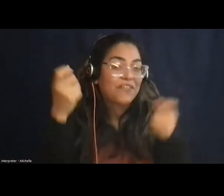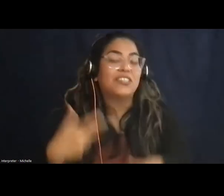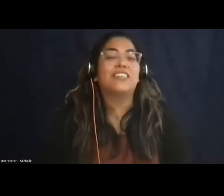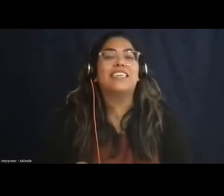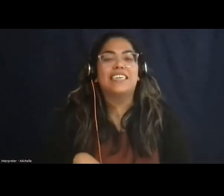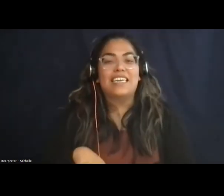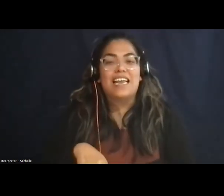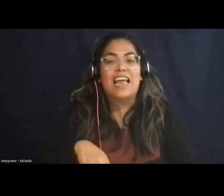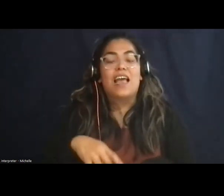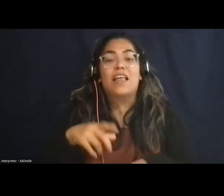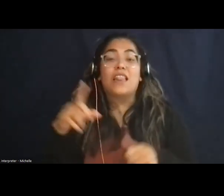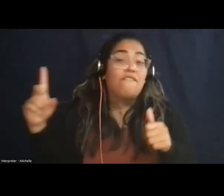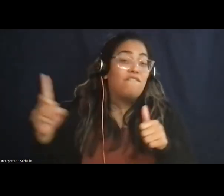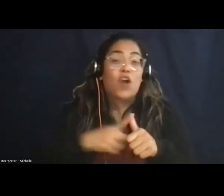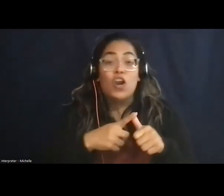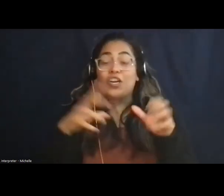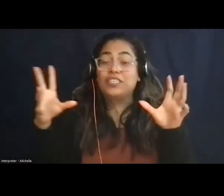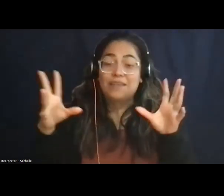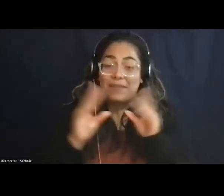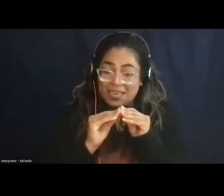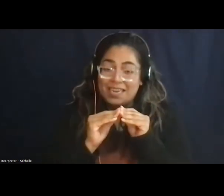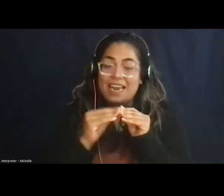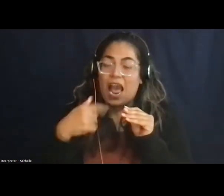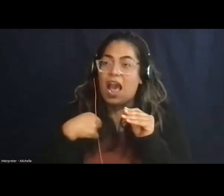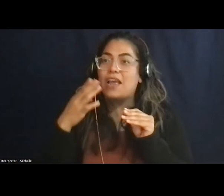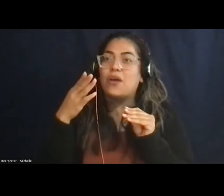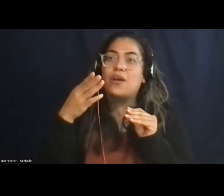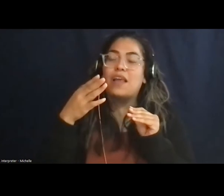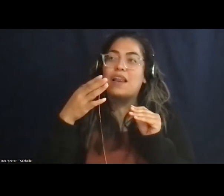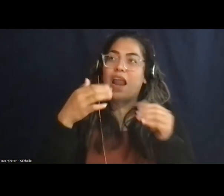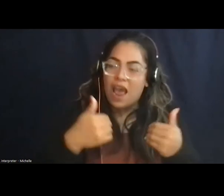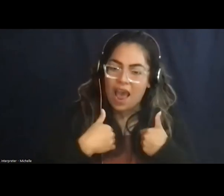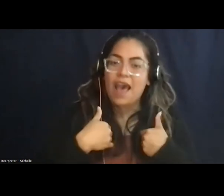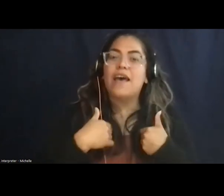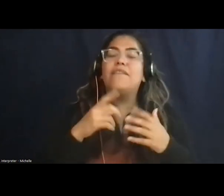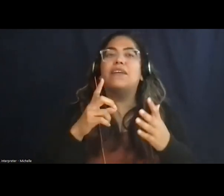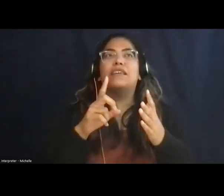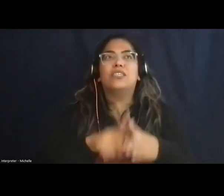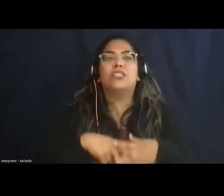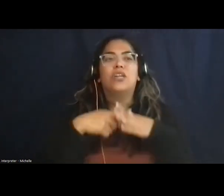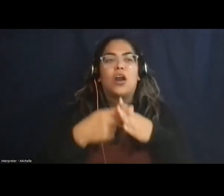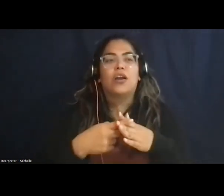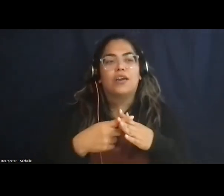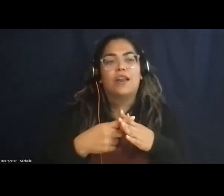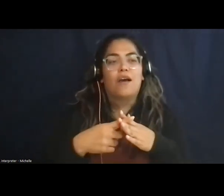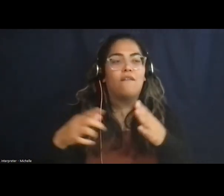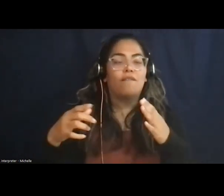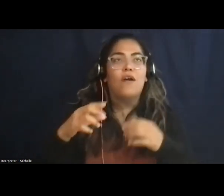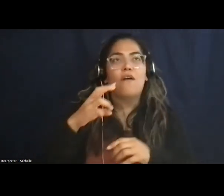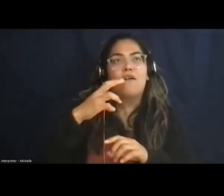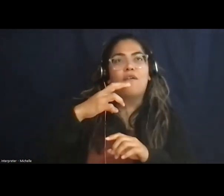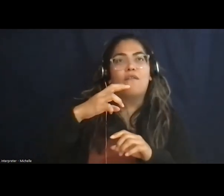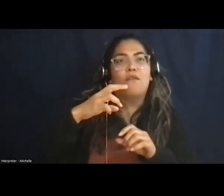And the very first meeting that I had, which started out as a four month detail, which is